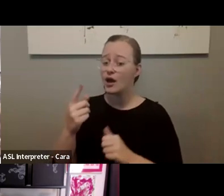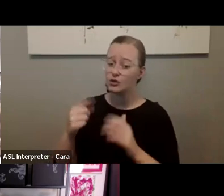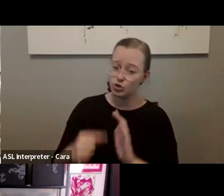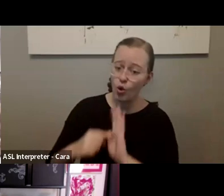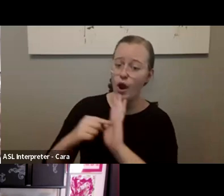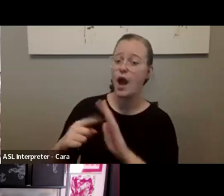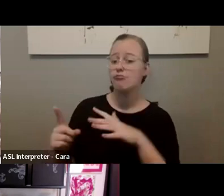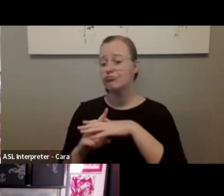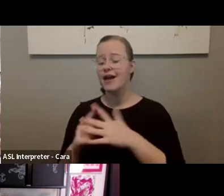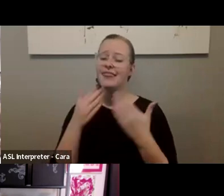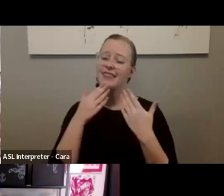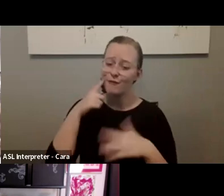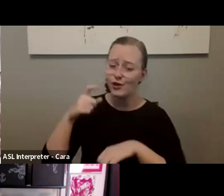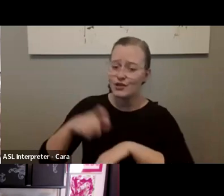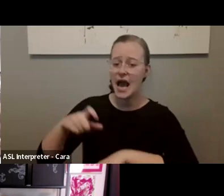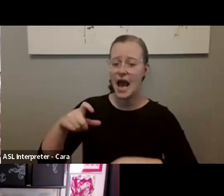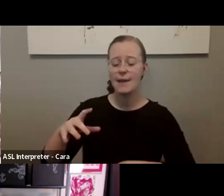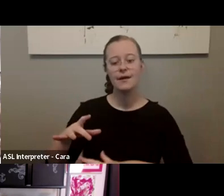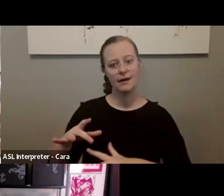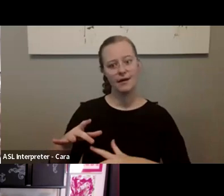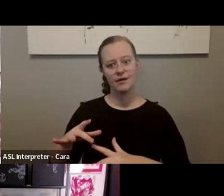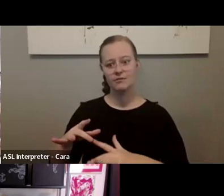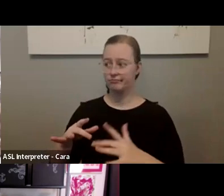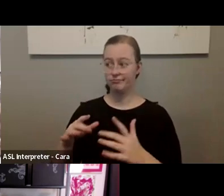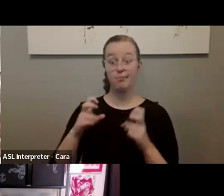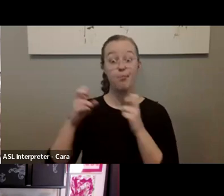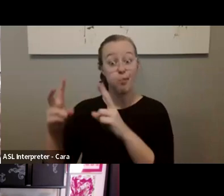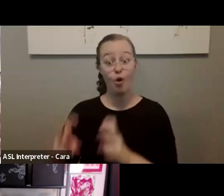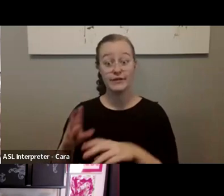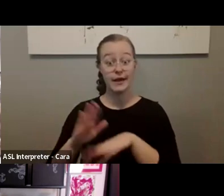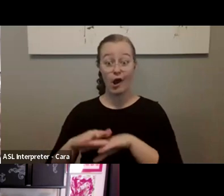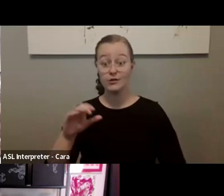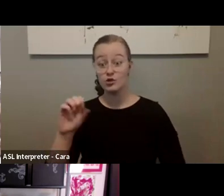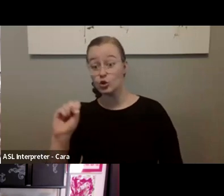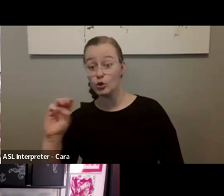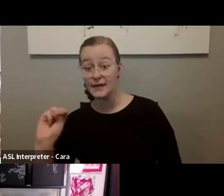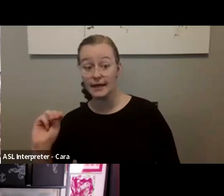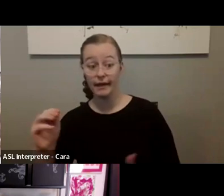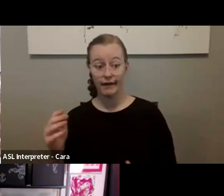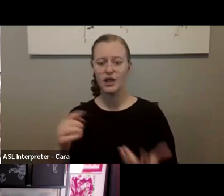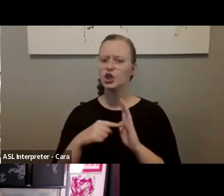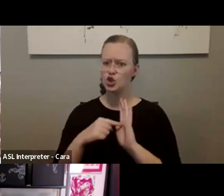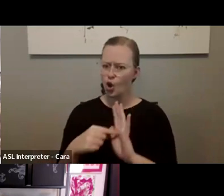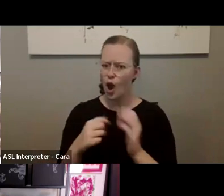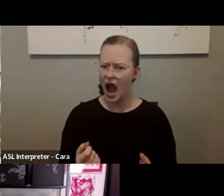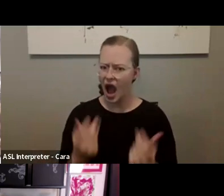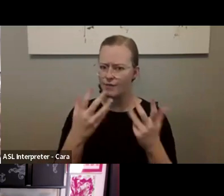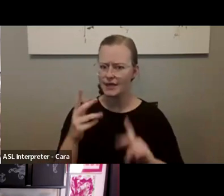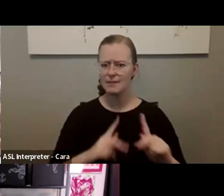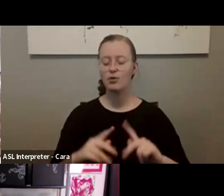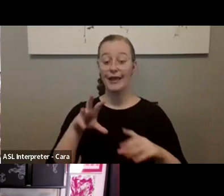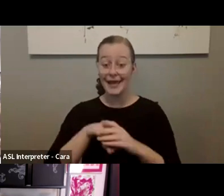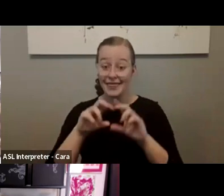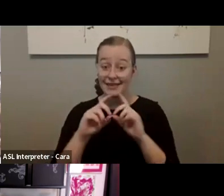thank them for their time so that you can sort of, you know, capitalize on that moment in time and show how many people in their district